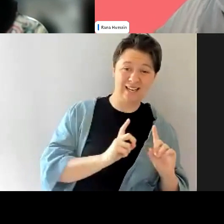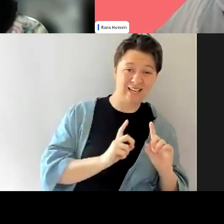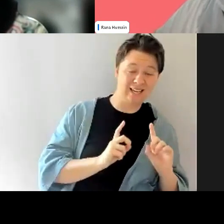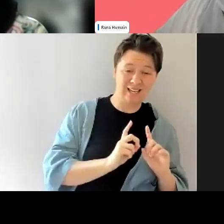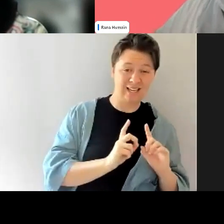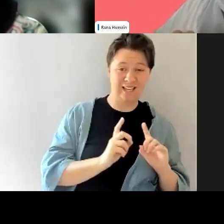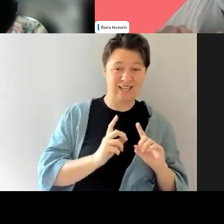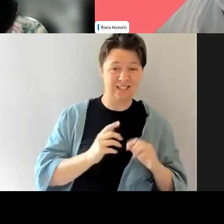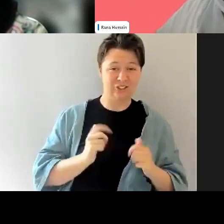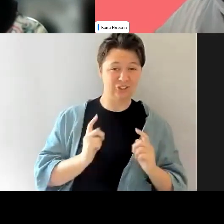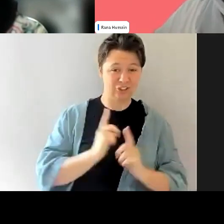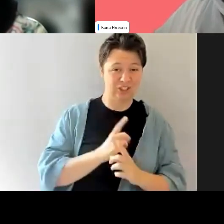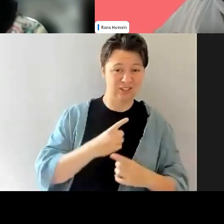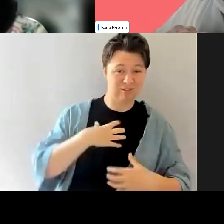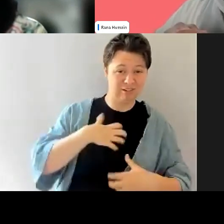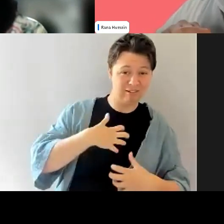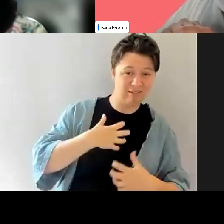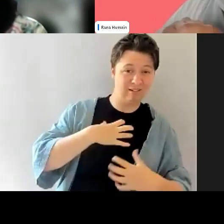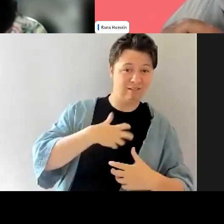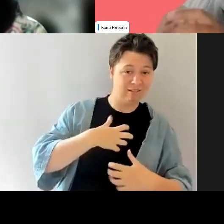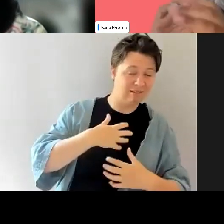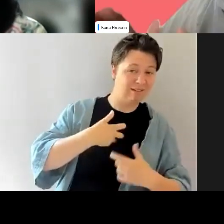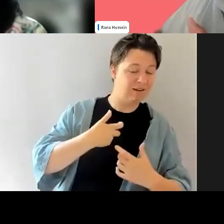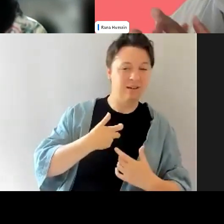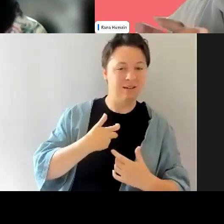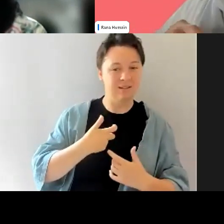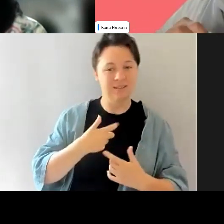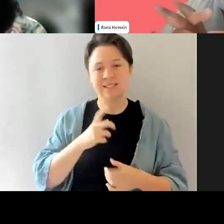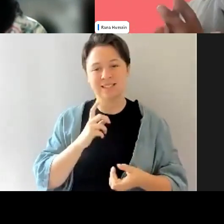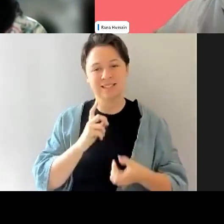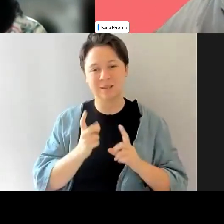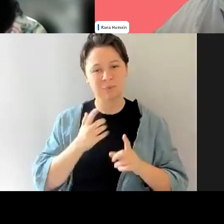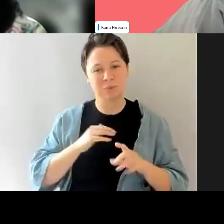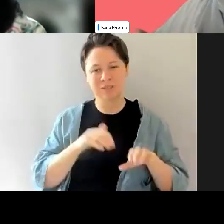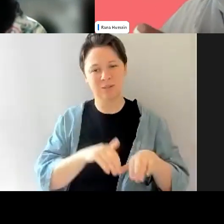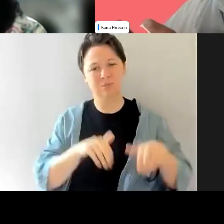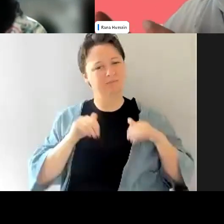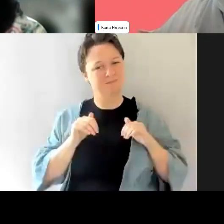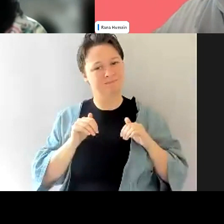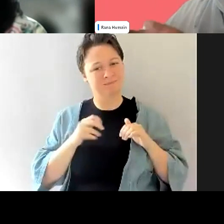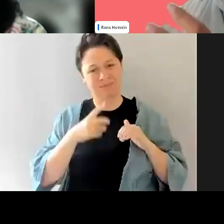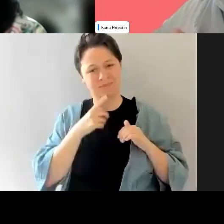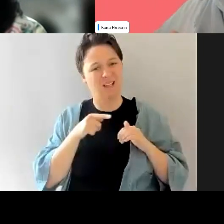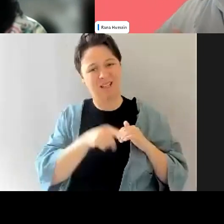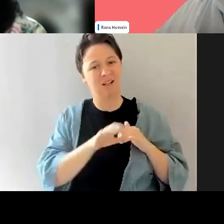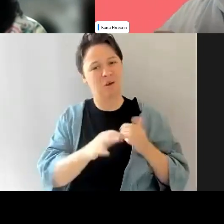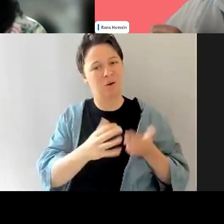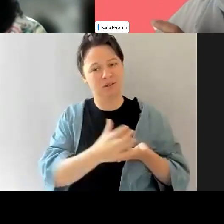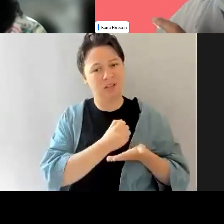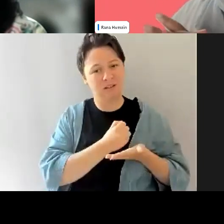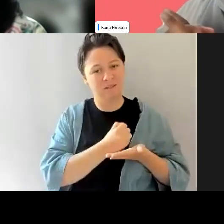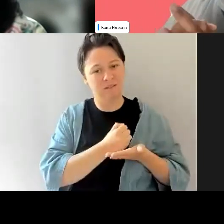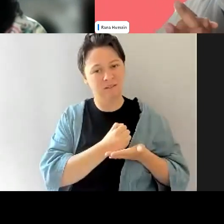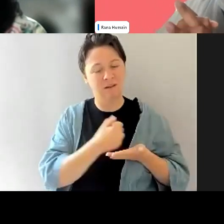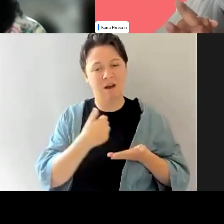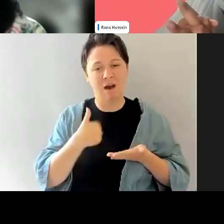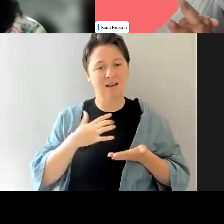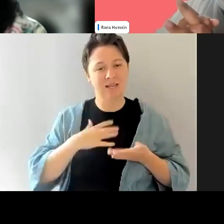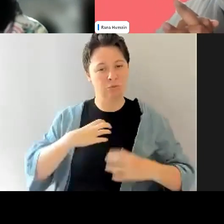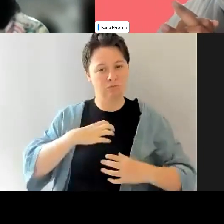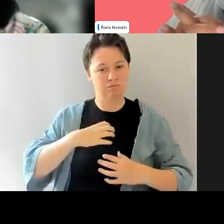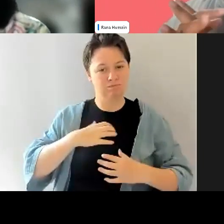that looks like tapping out and sometimes that looks like going, okay, well, this isn't a safe space for me to turn up in my full self.